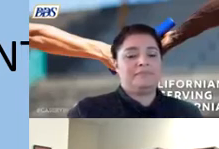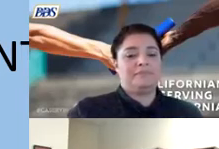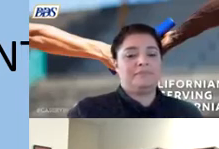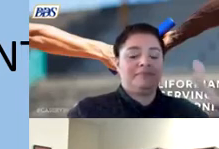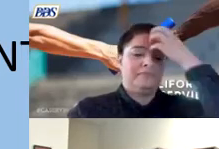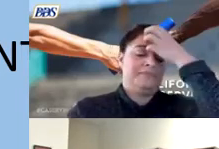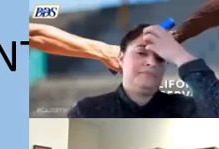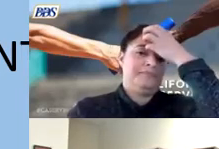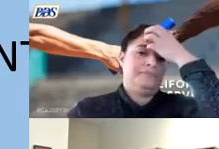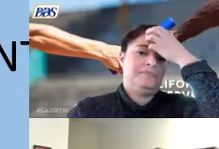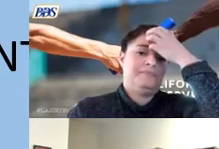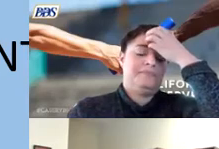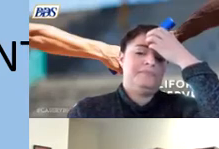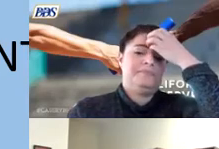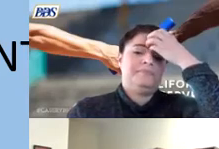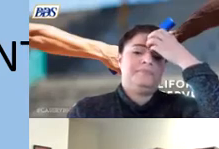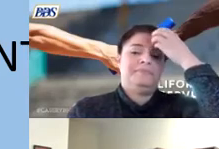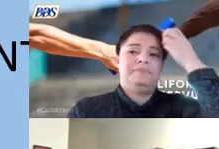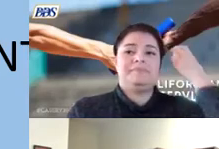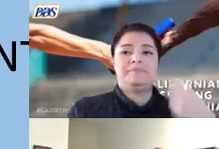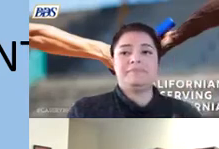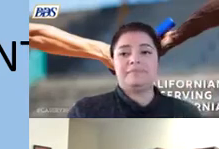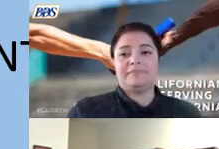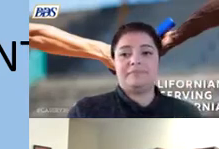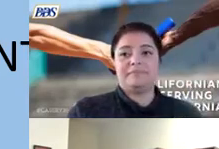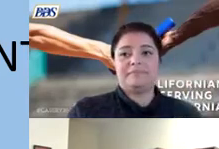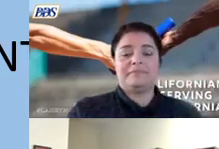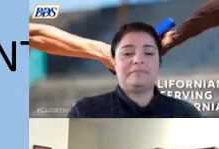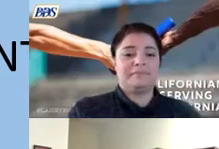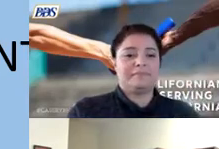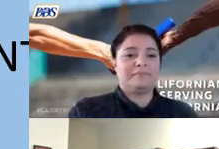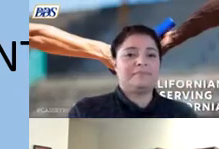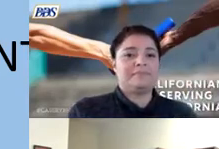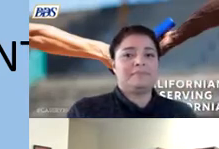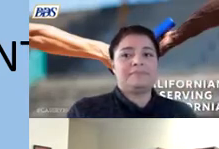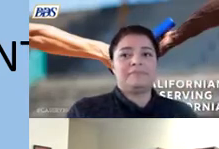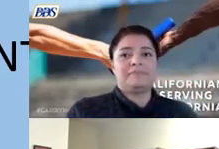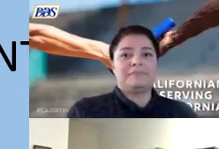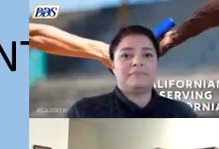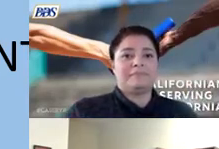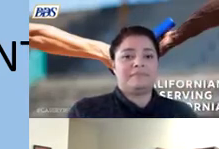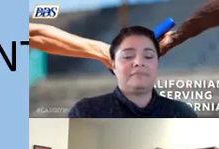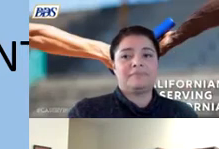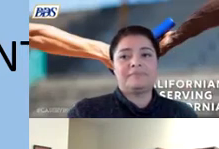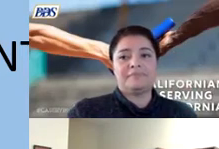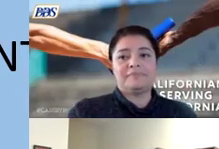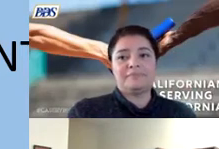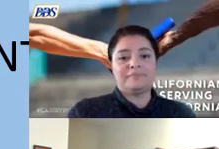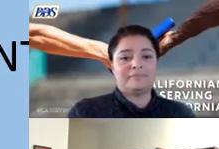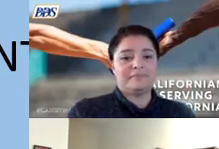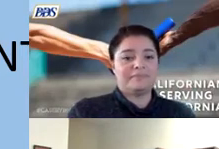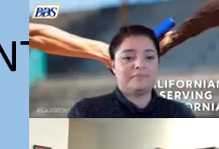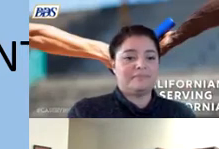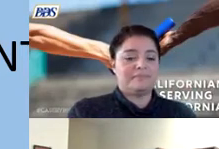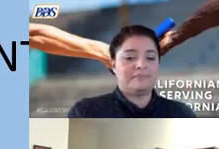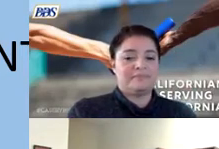uh continuing grant project in this list is warm line i included them because they were our partner since